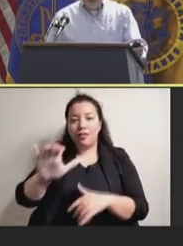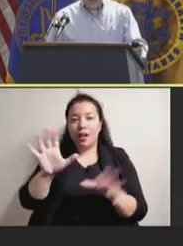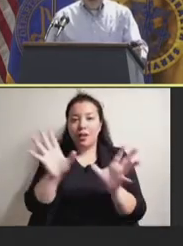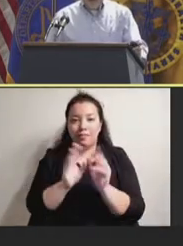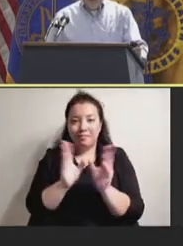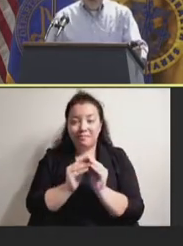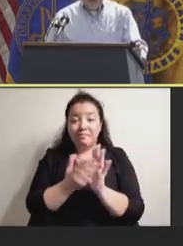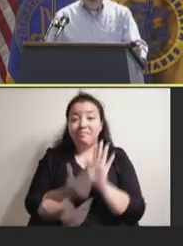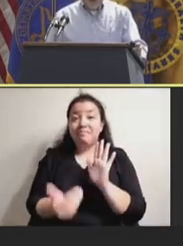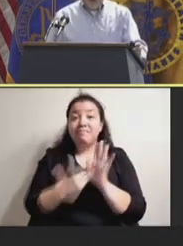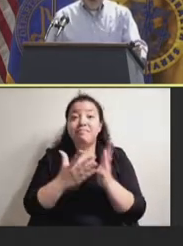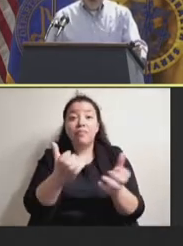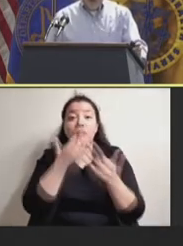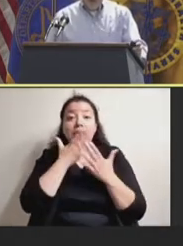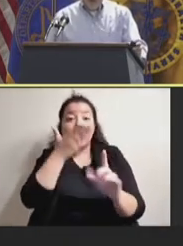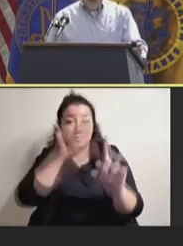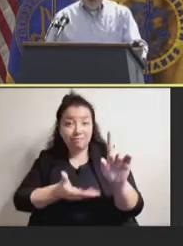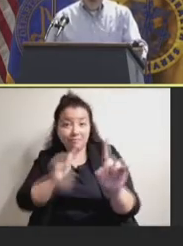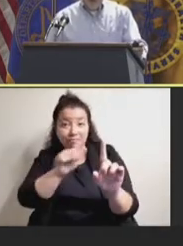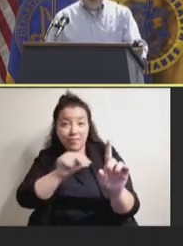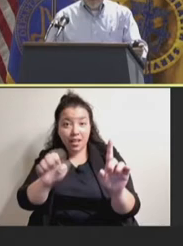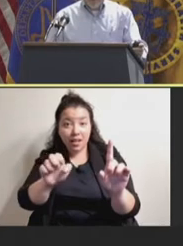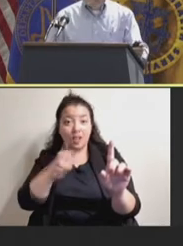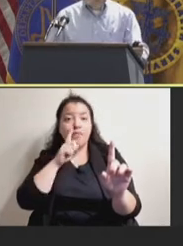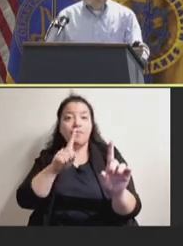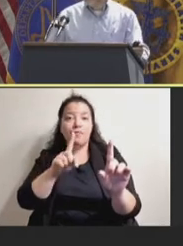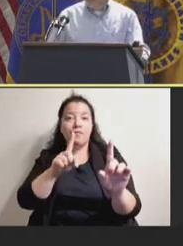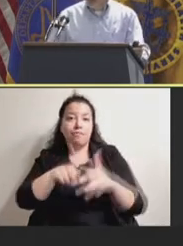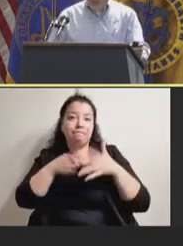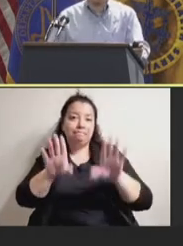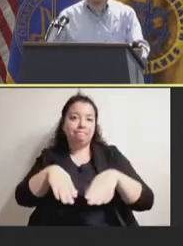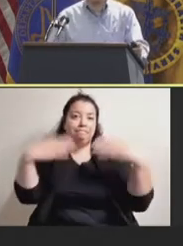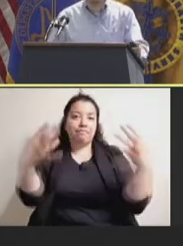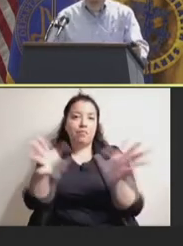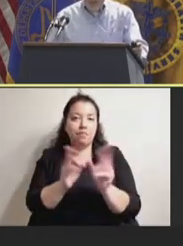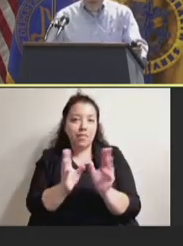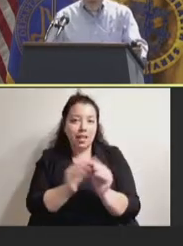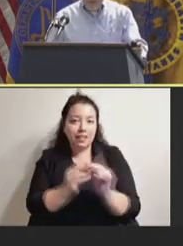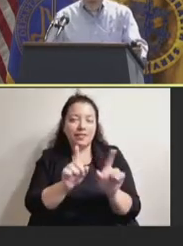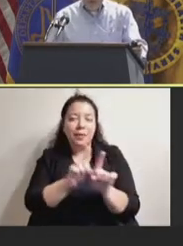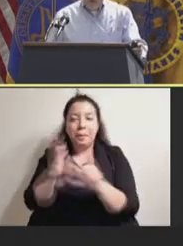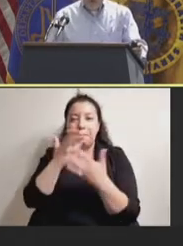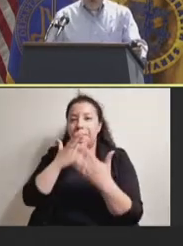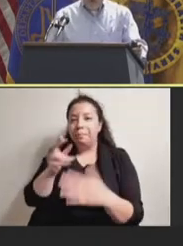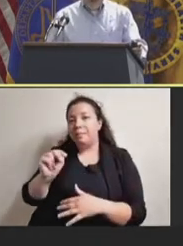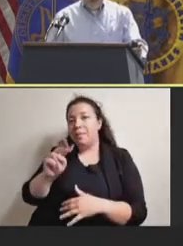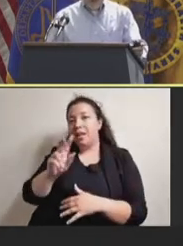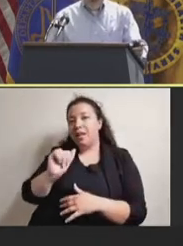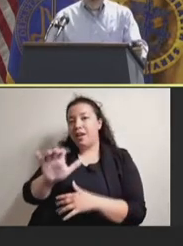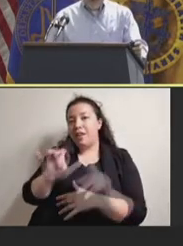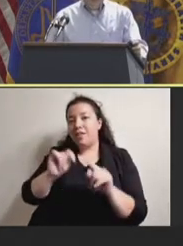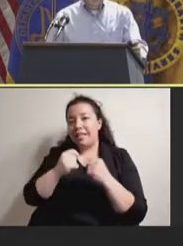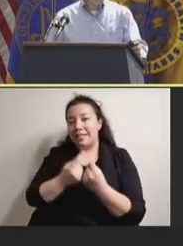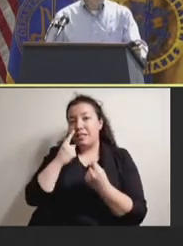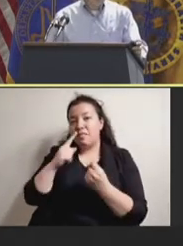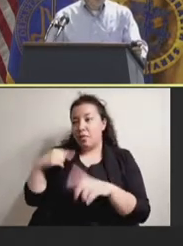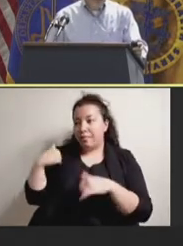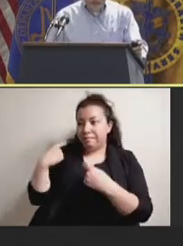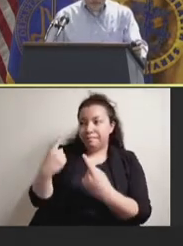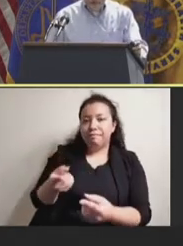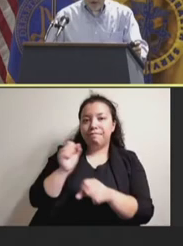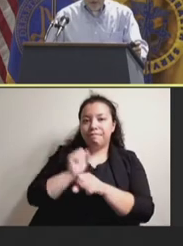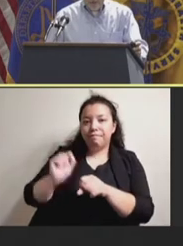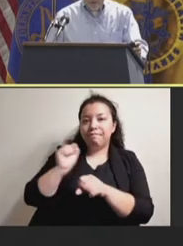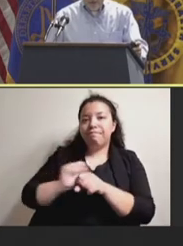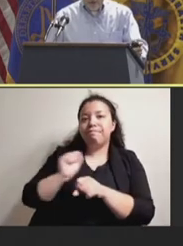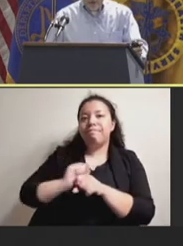thank you, Ann, for getting us started and to the INVAC team for its work in planning this meeting and supporting the committee throughout